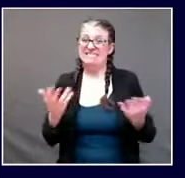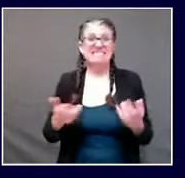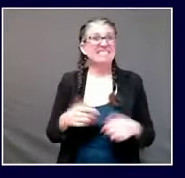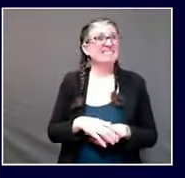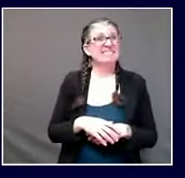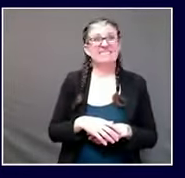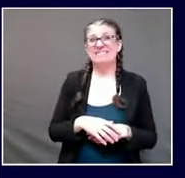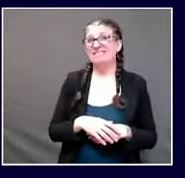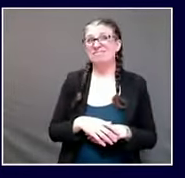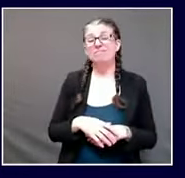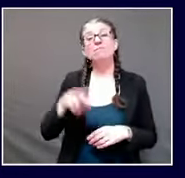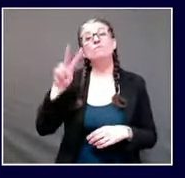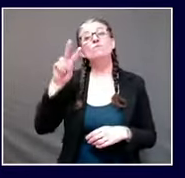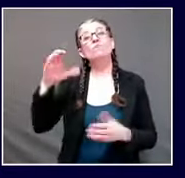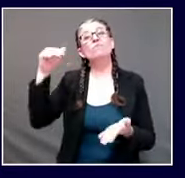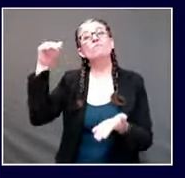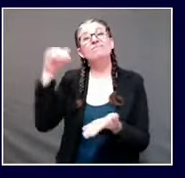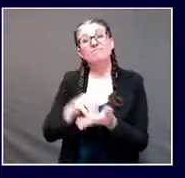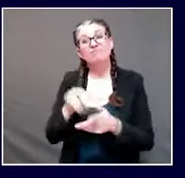have no idea.